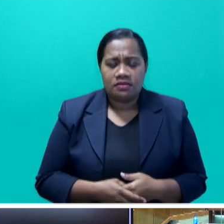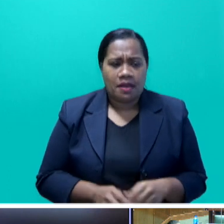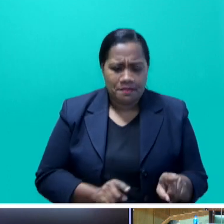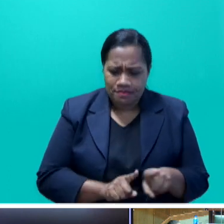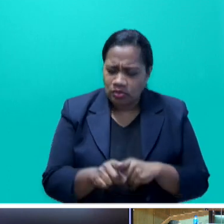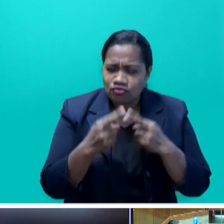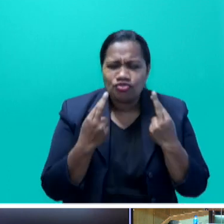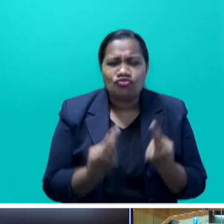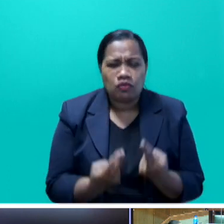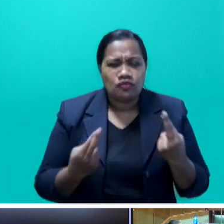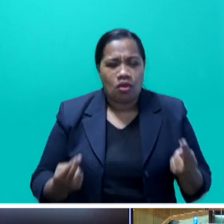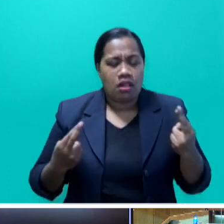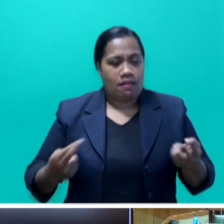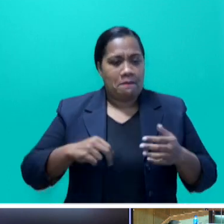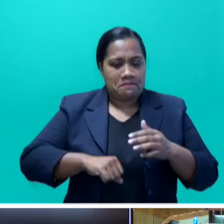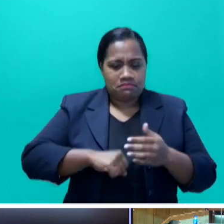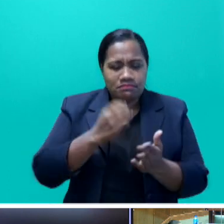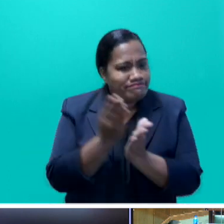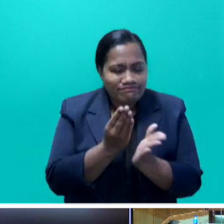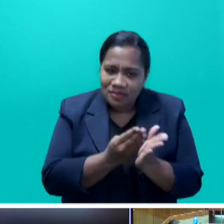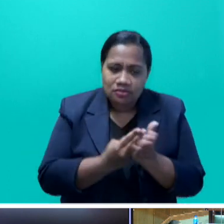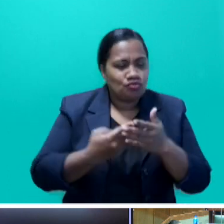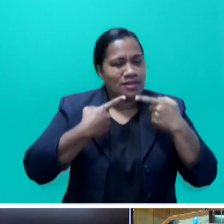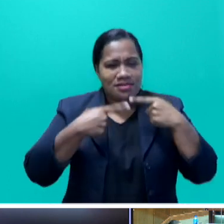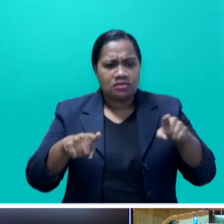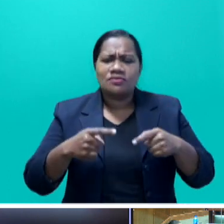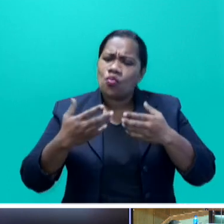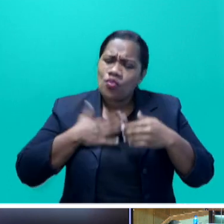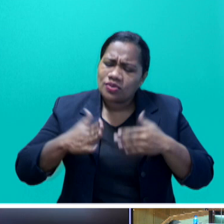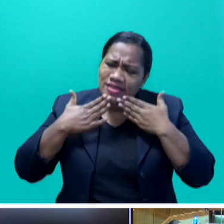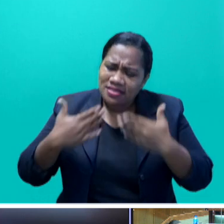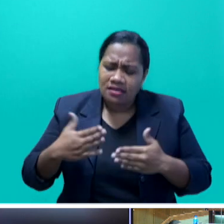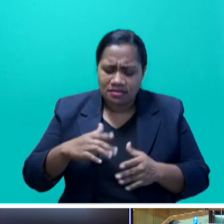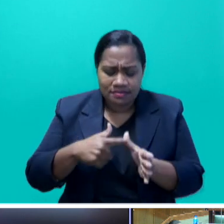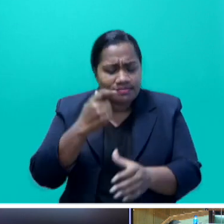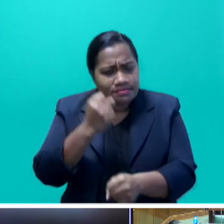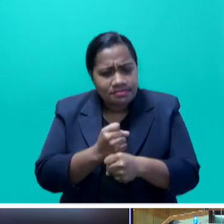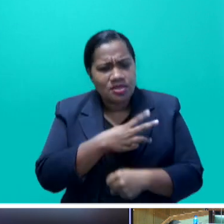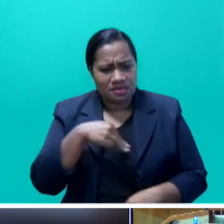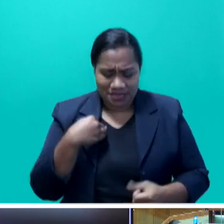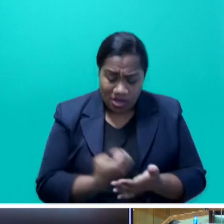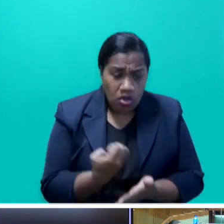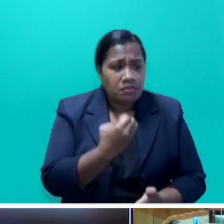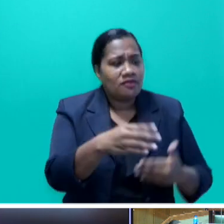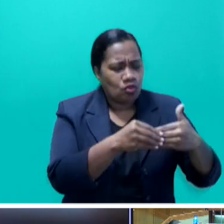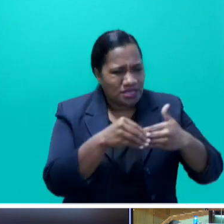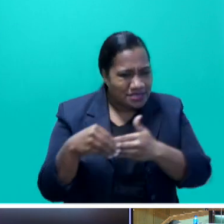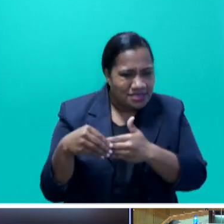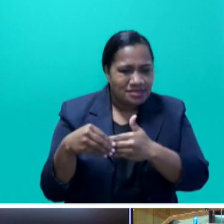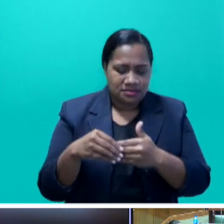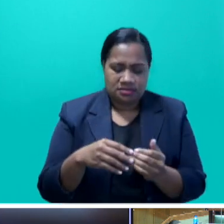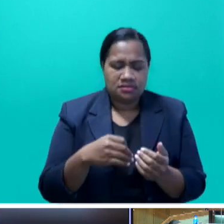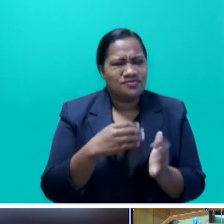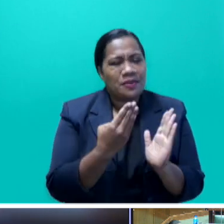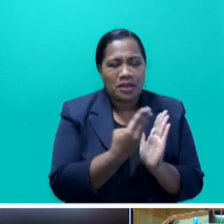budget we've ever announced. And I thank our Attorney General and Minister for Economy for leading the formulation of the budget